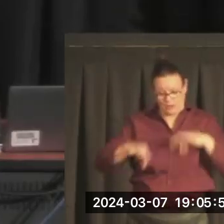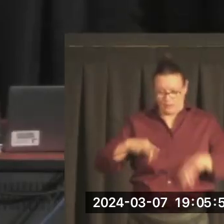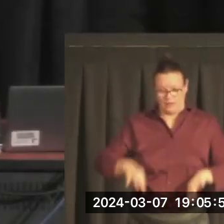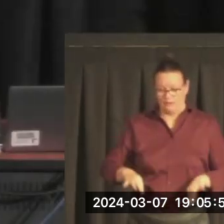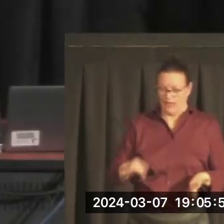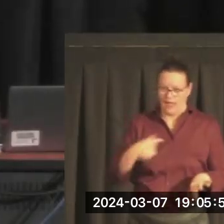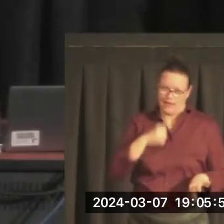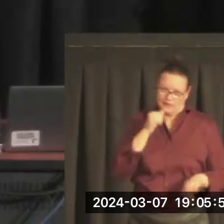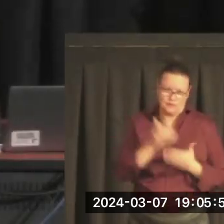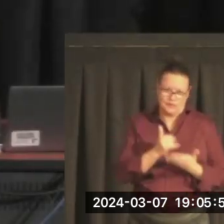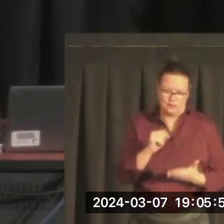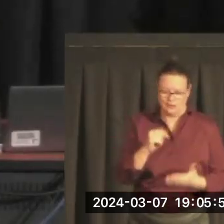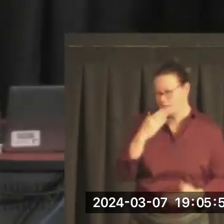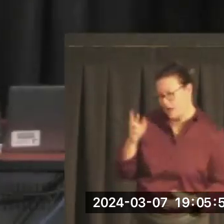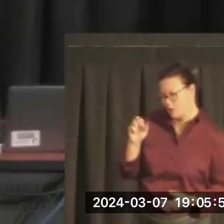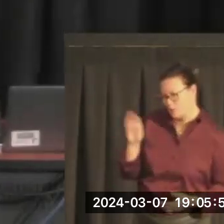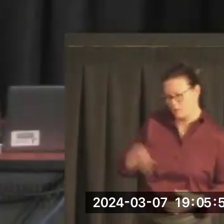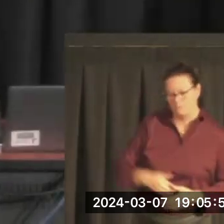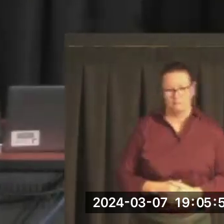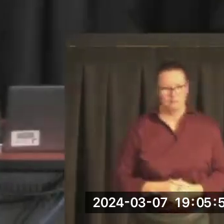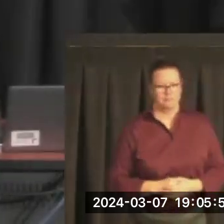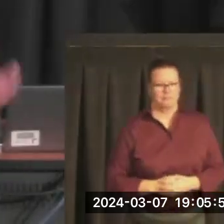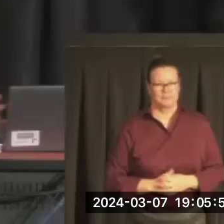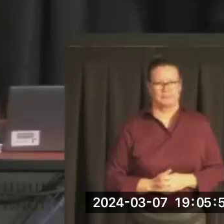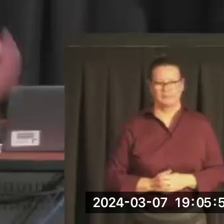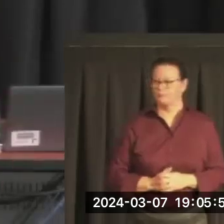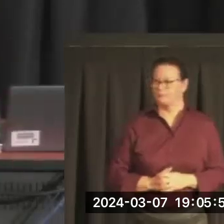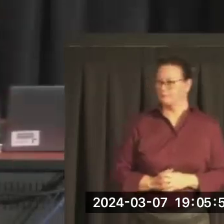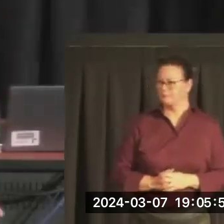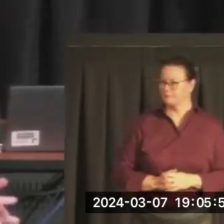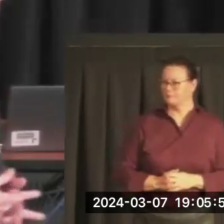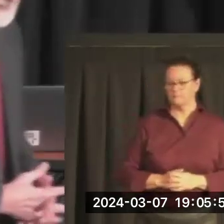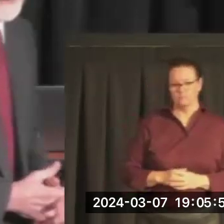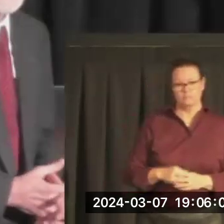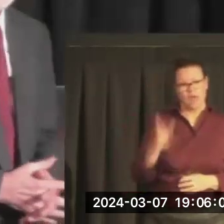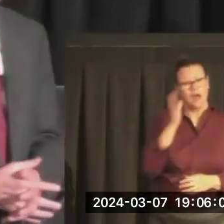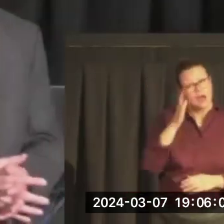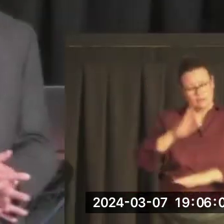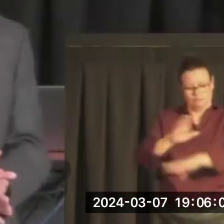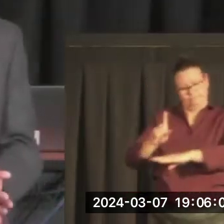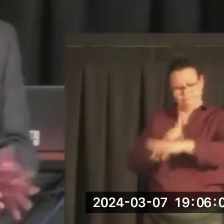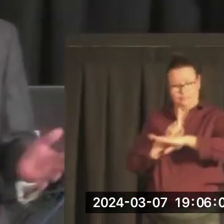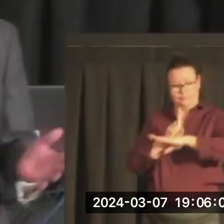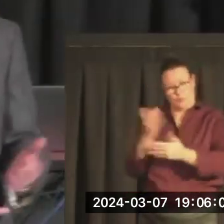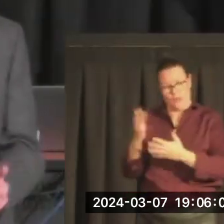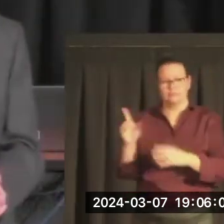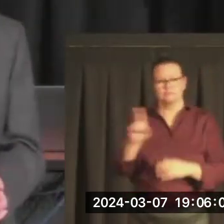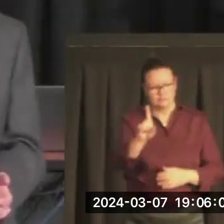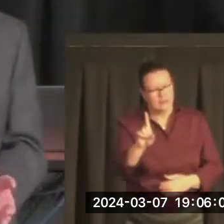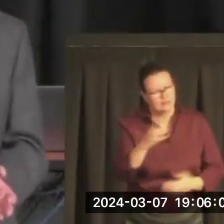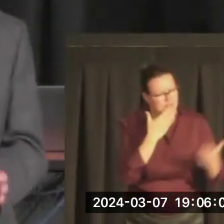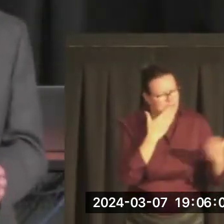Rob. I want to, before I step behind the podium, I just want to thank you for coming tonight.